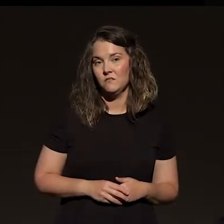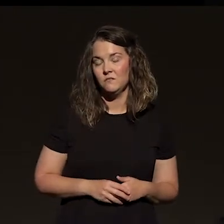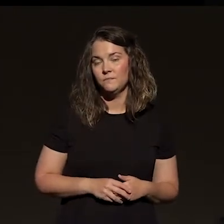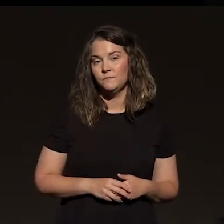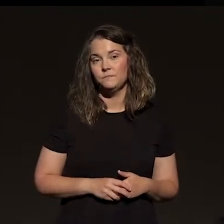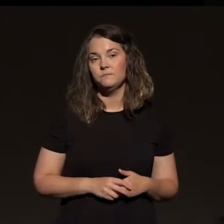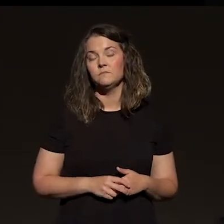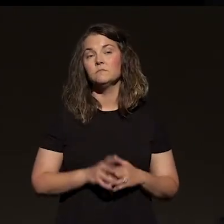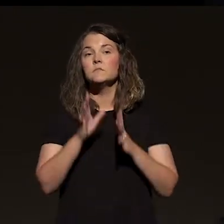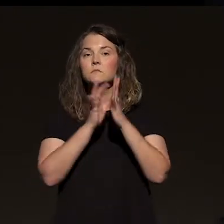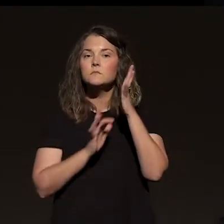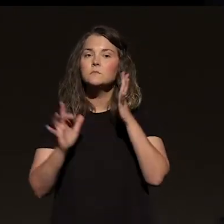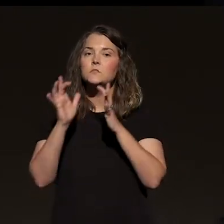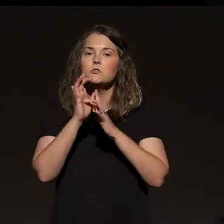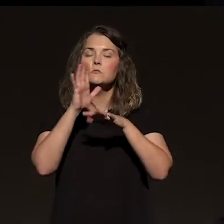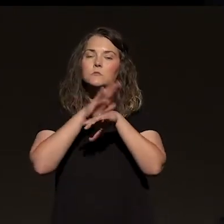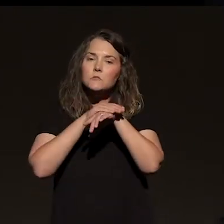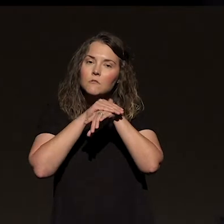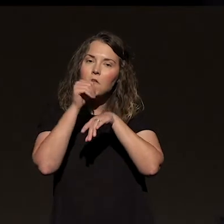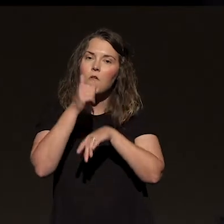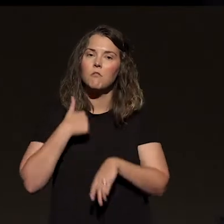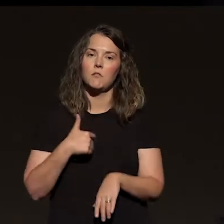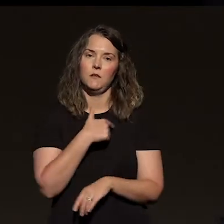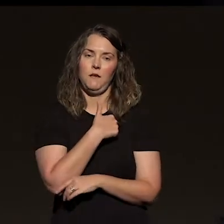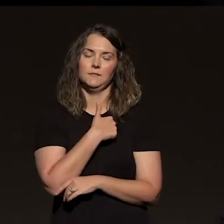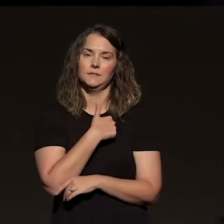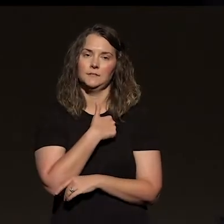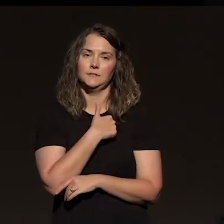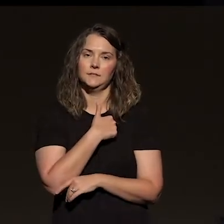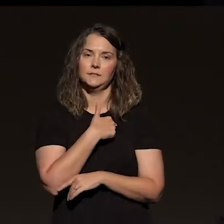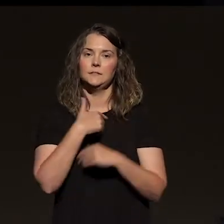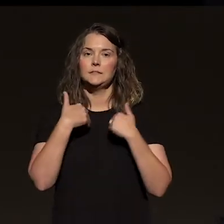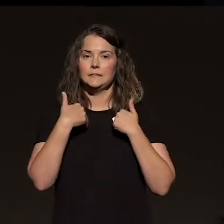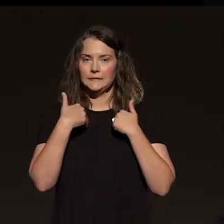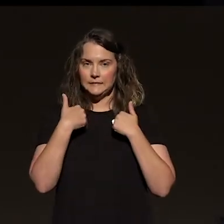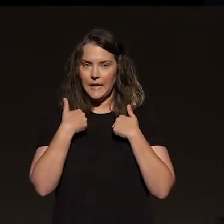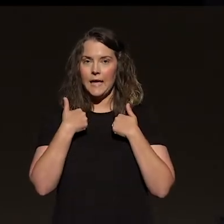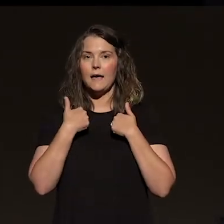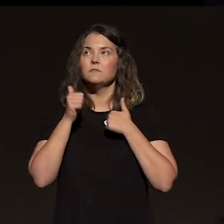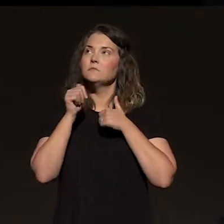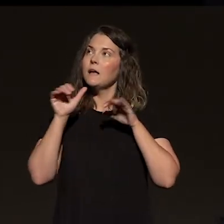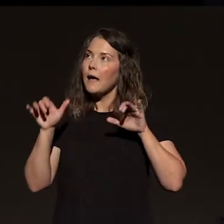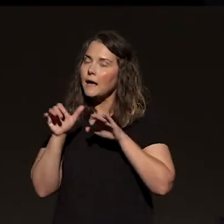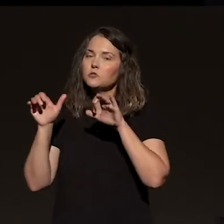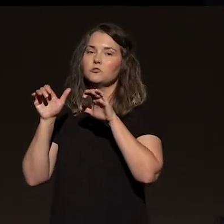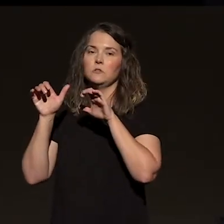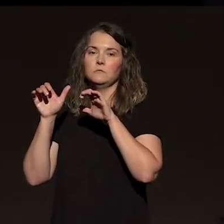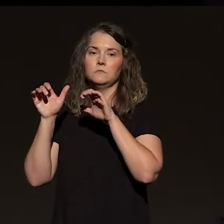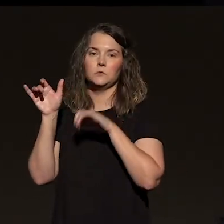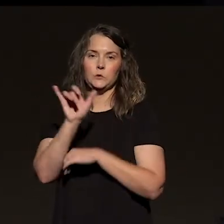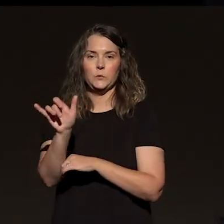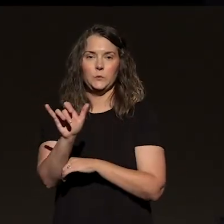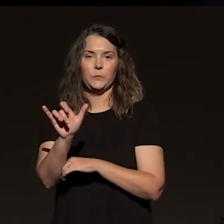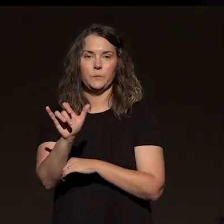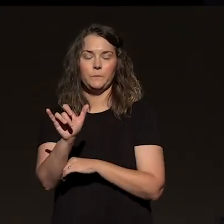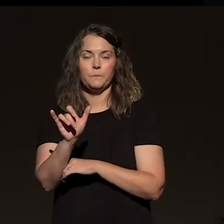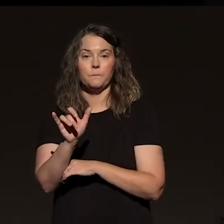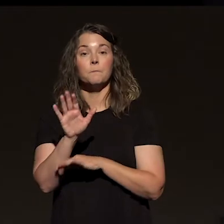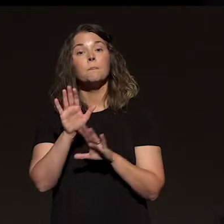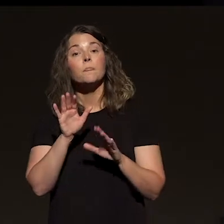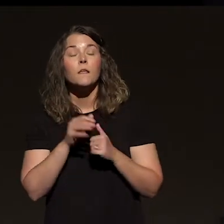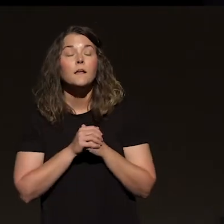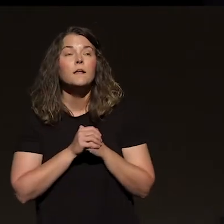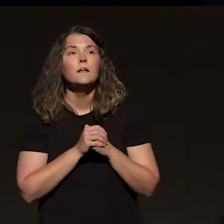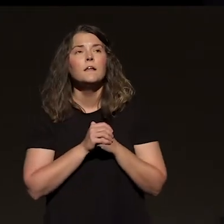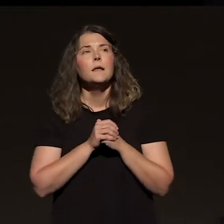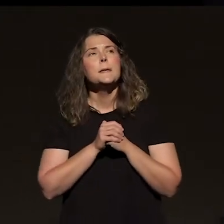foundation. Jesus is calling us to have a follow-through. Let me put it this way. Okay, here's the deal. Would you rather have